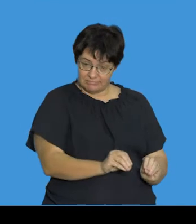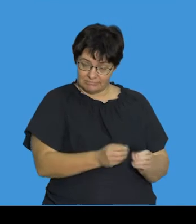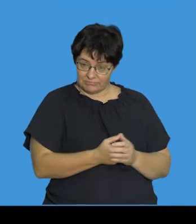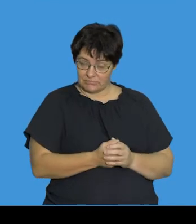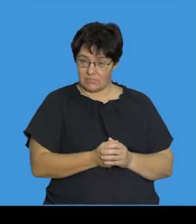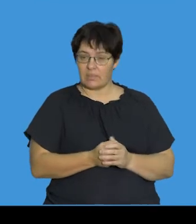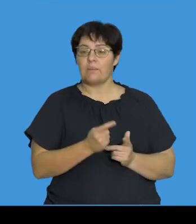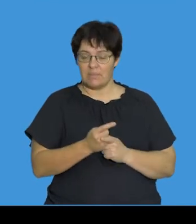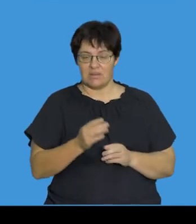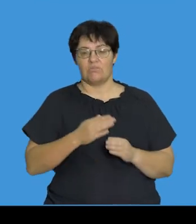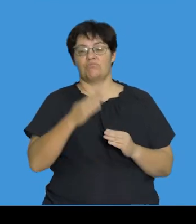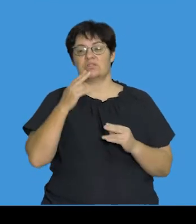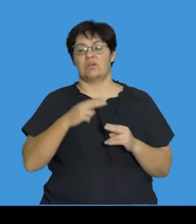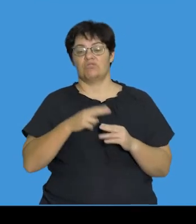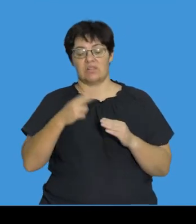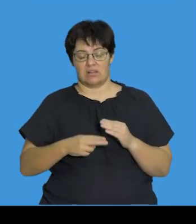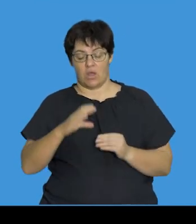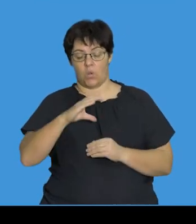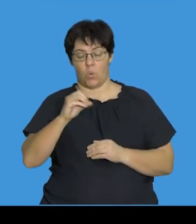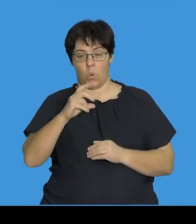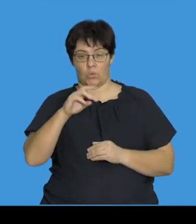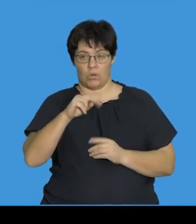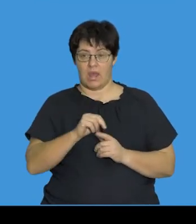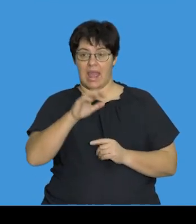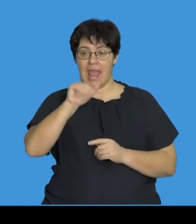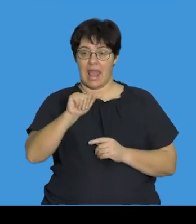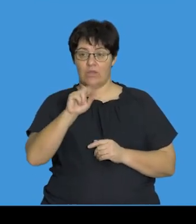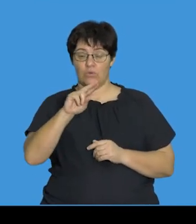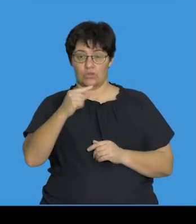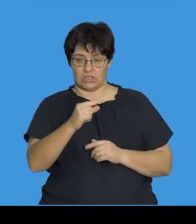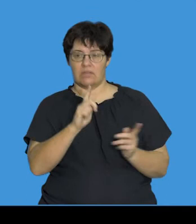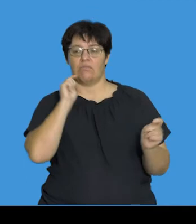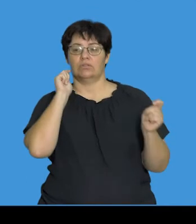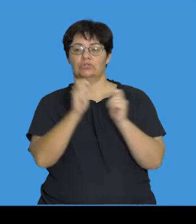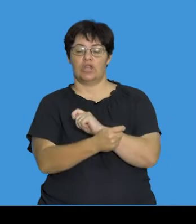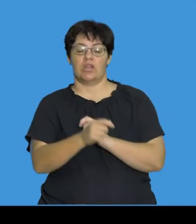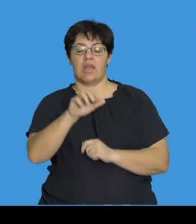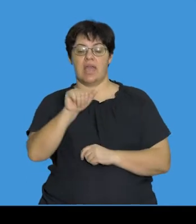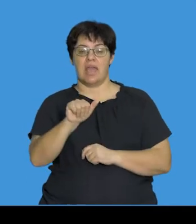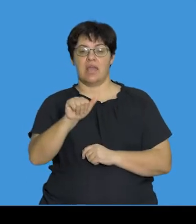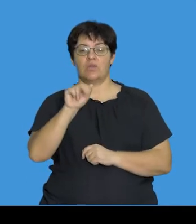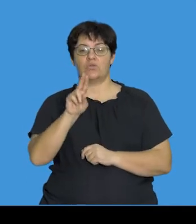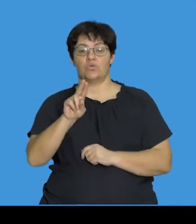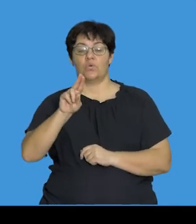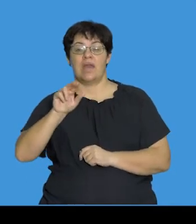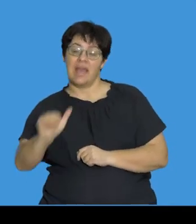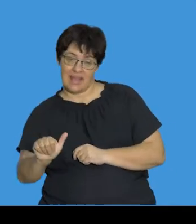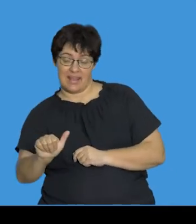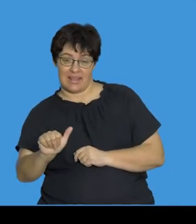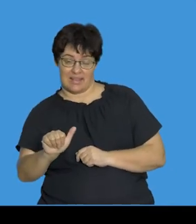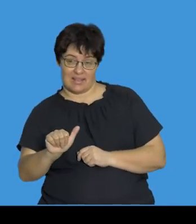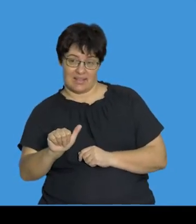is when the result of the codon, in this case AUG, has now changed to AUA.